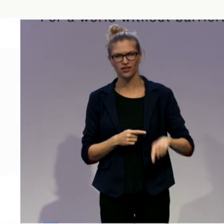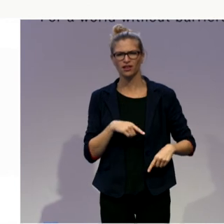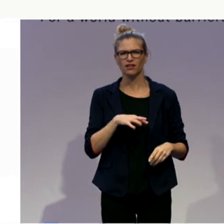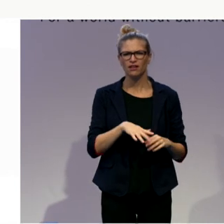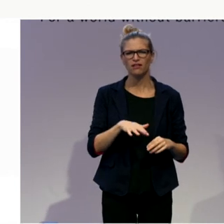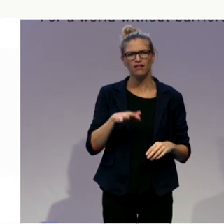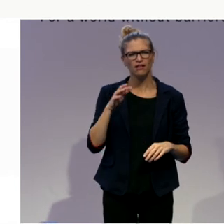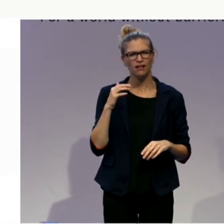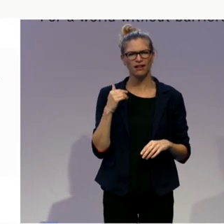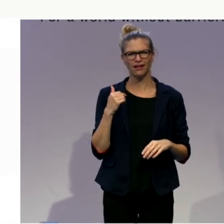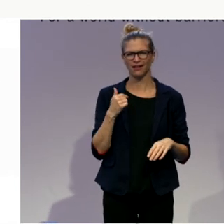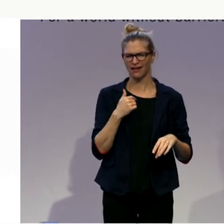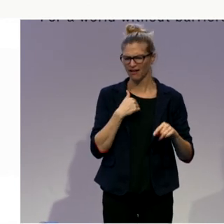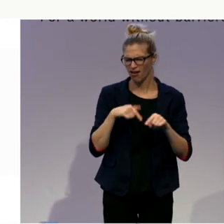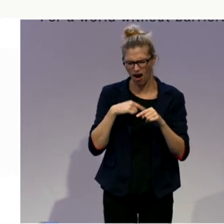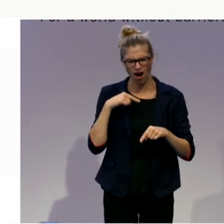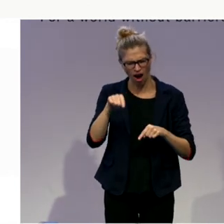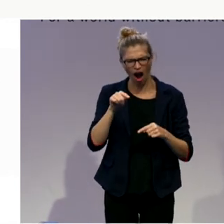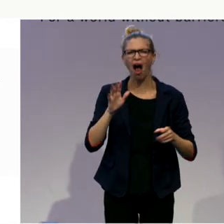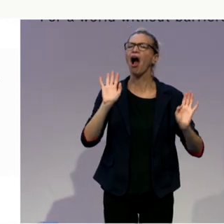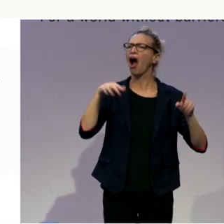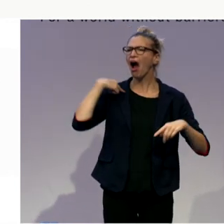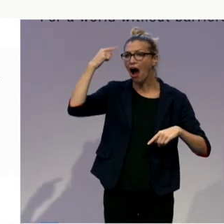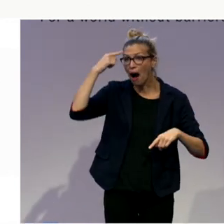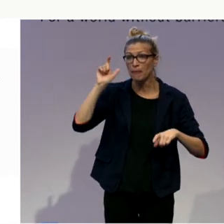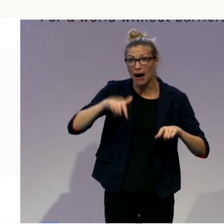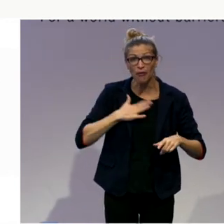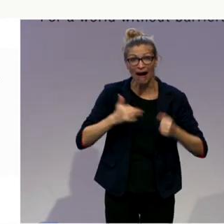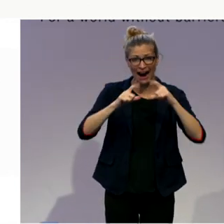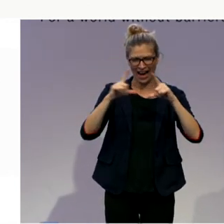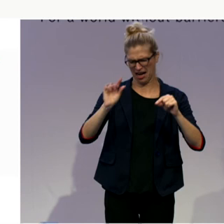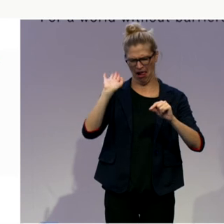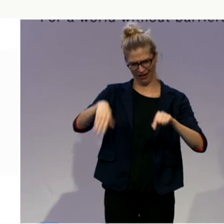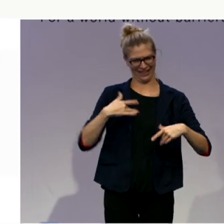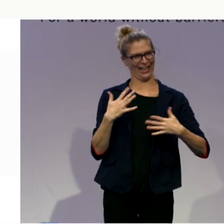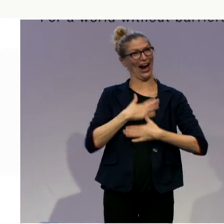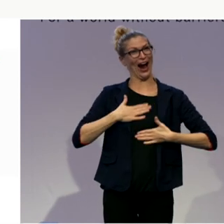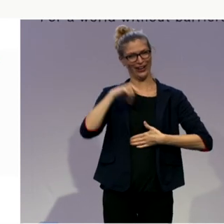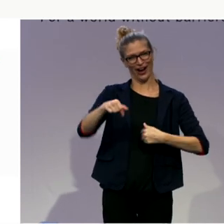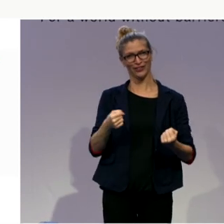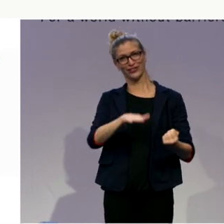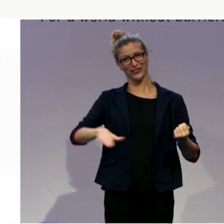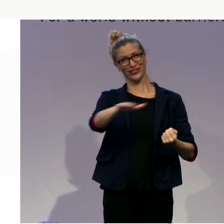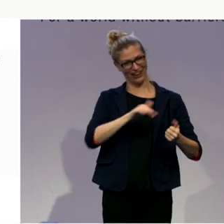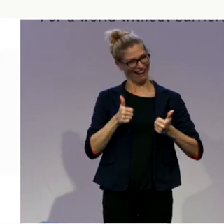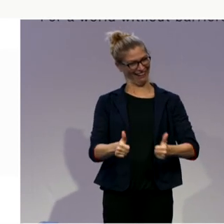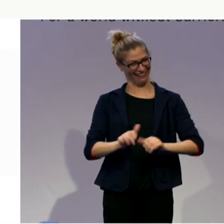And then their dream of a driver and their wish of a driver's license has become a very realistic